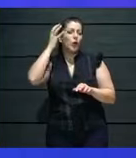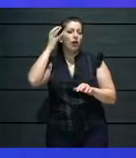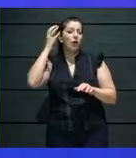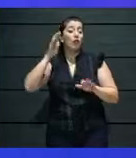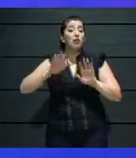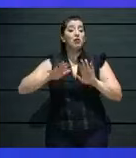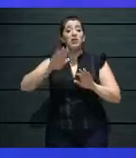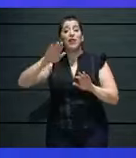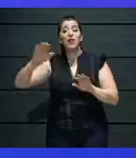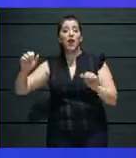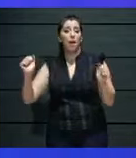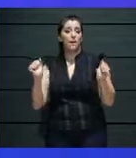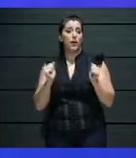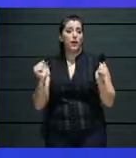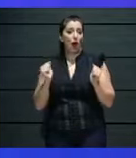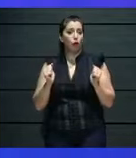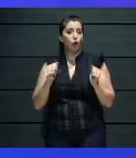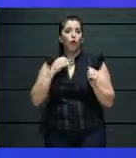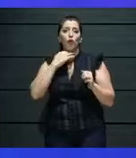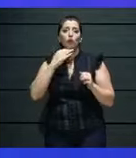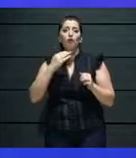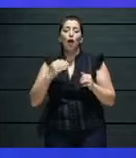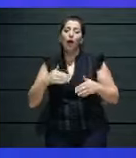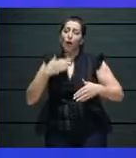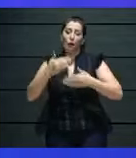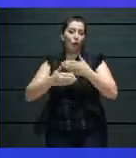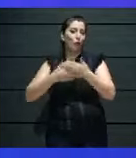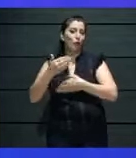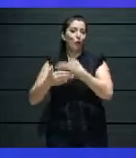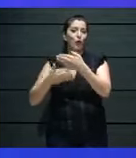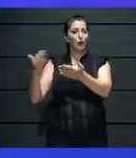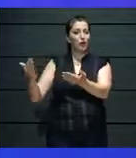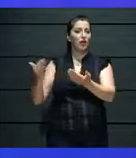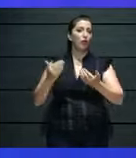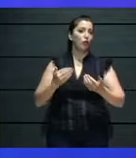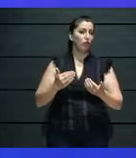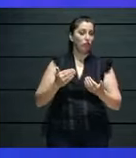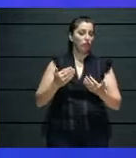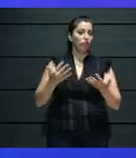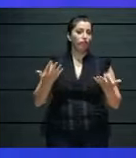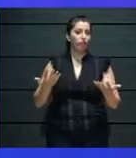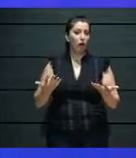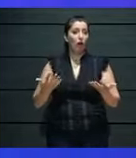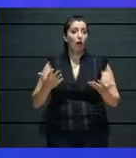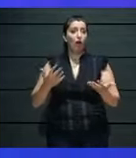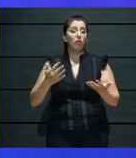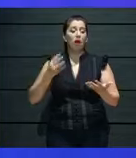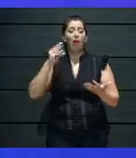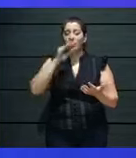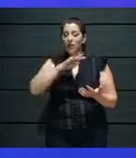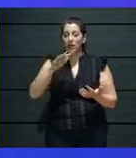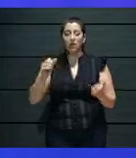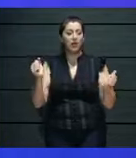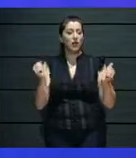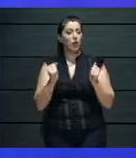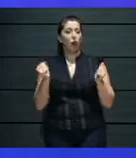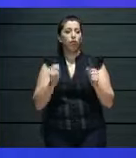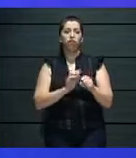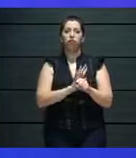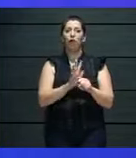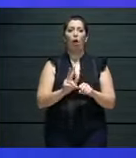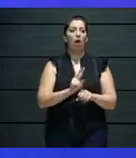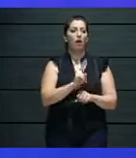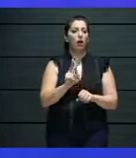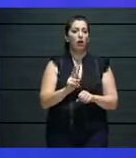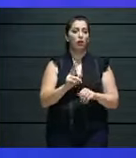audiences are still rather weary to come to us because of the pandemic. And therefore, we have